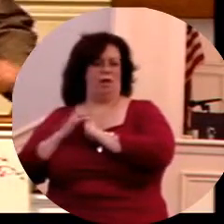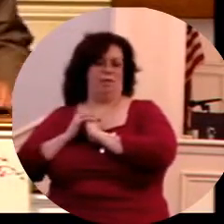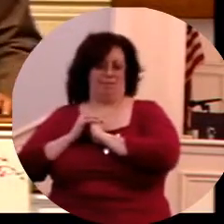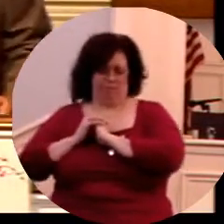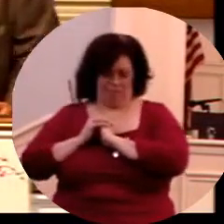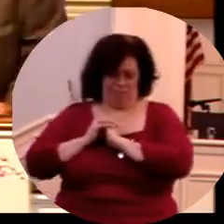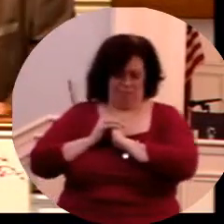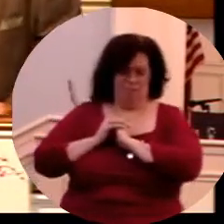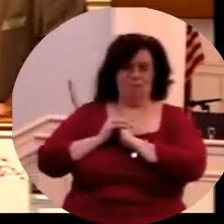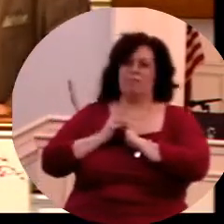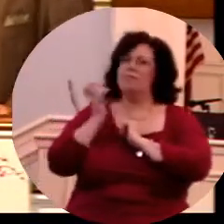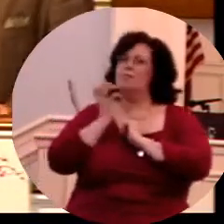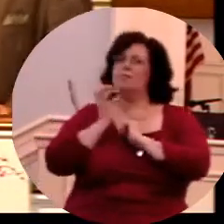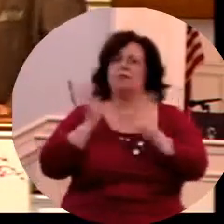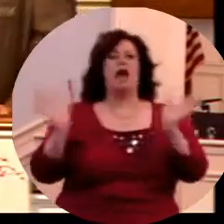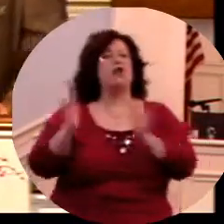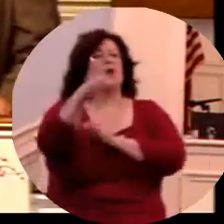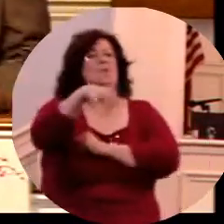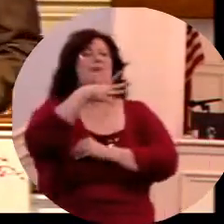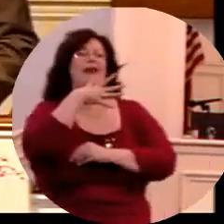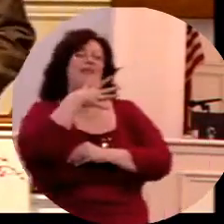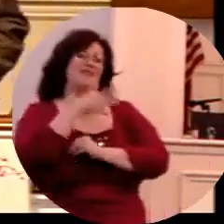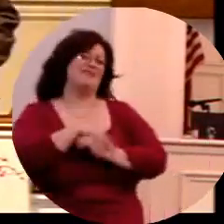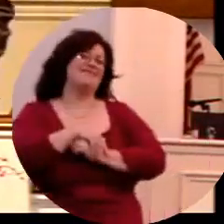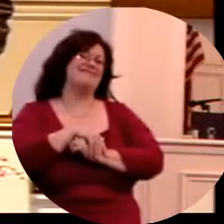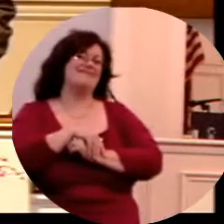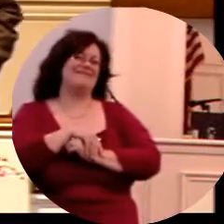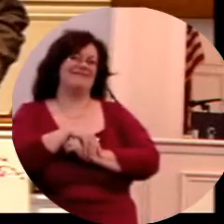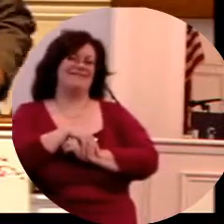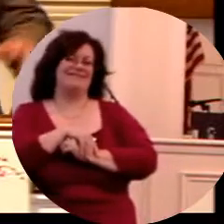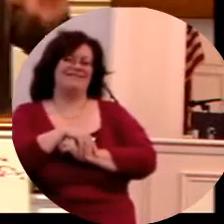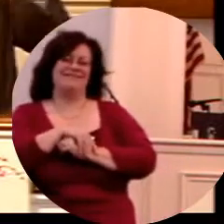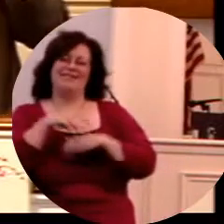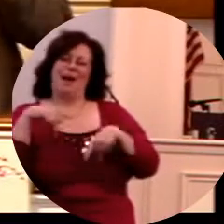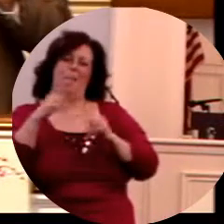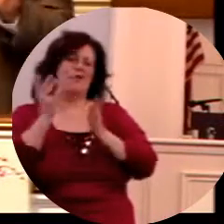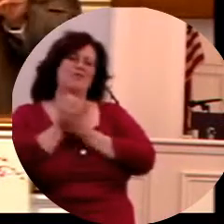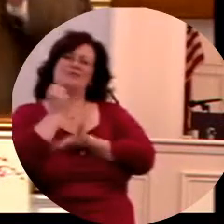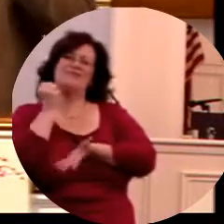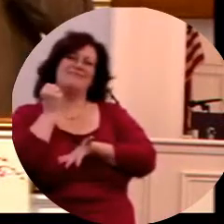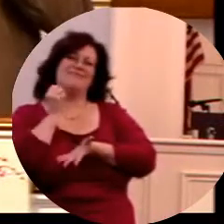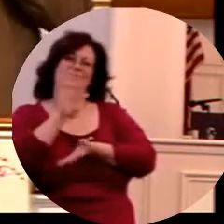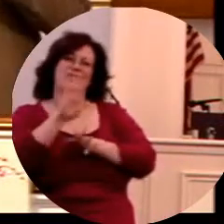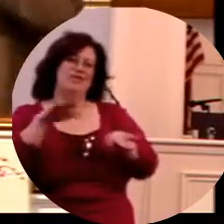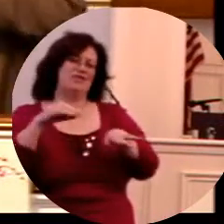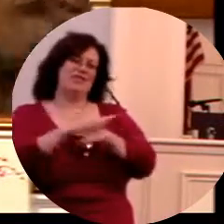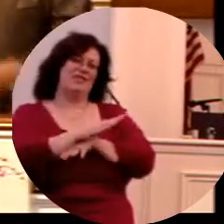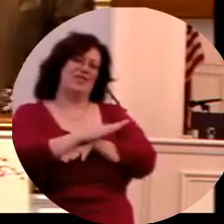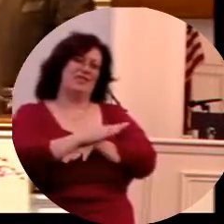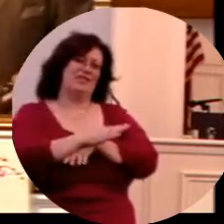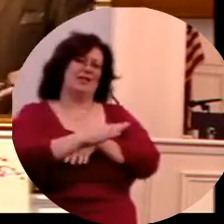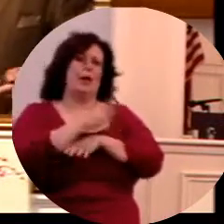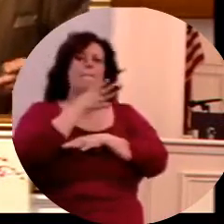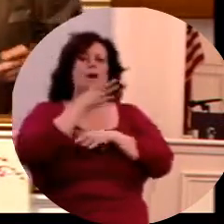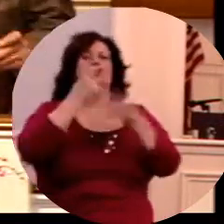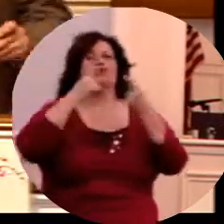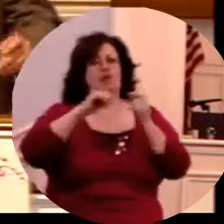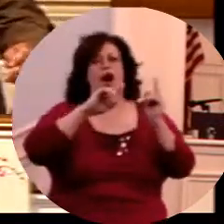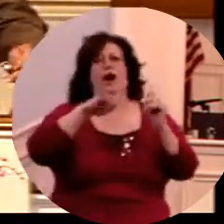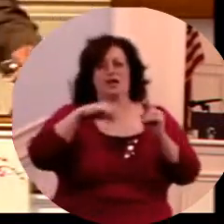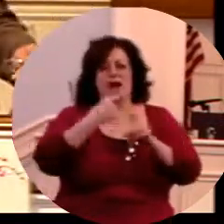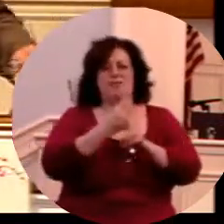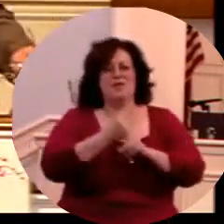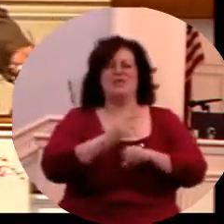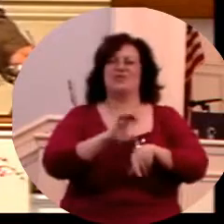bore tremendous truth. And I want to encourage you mothers today, I want to encourage you, you've tried to be in